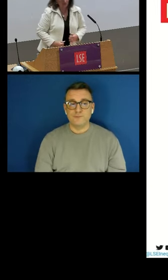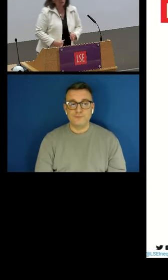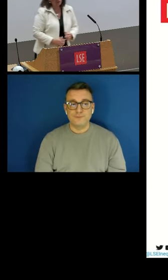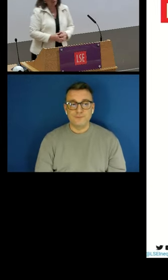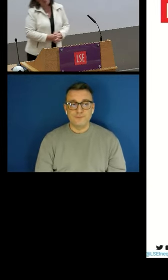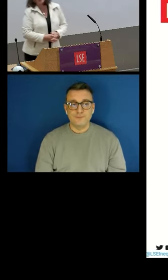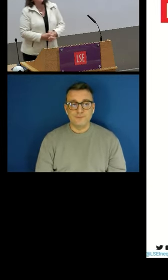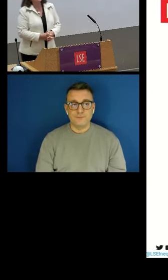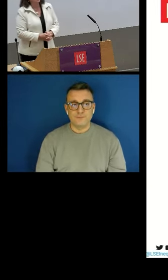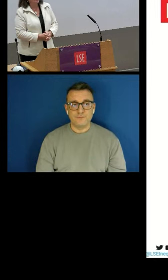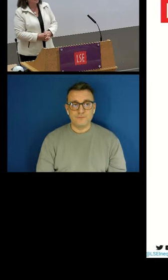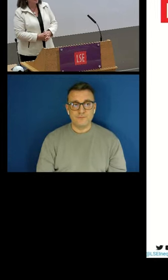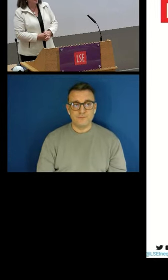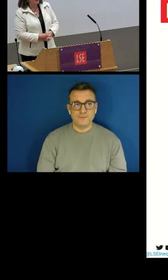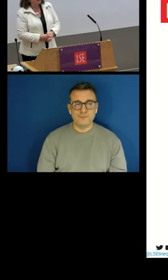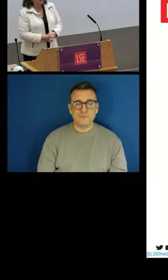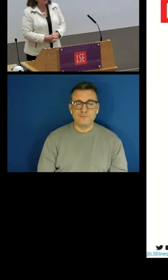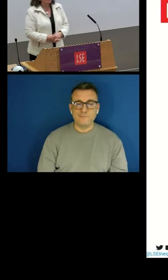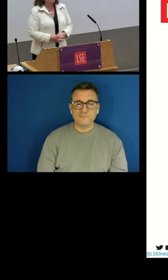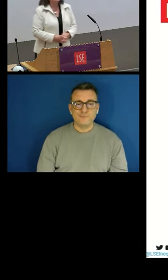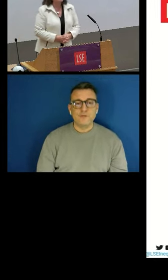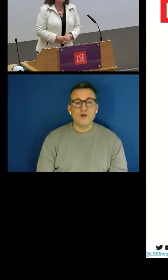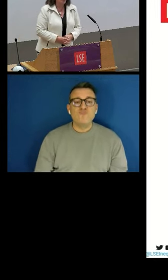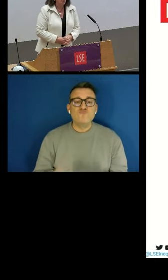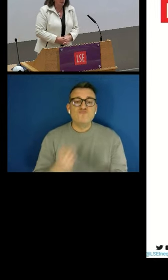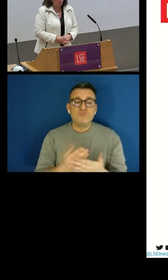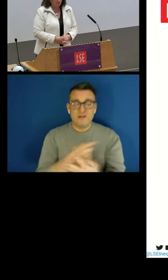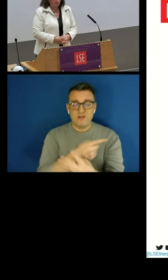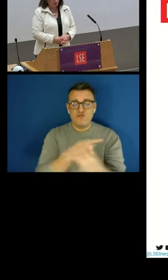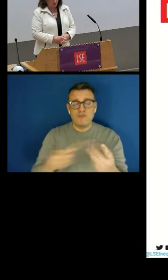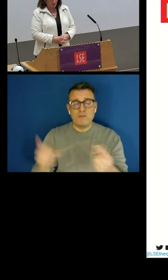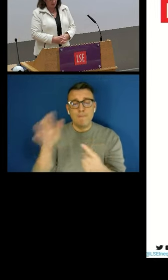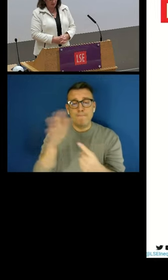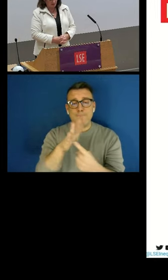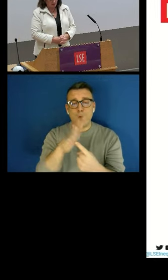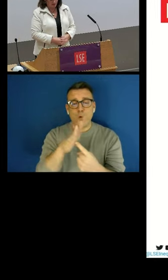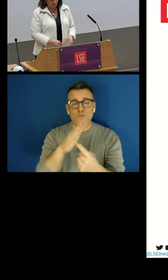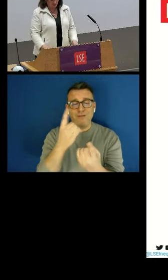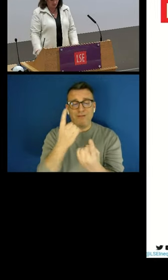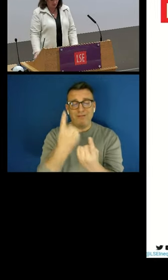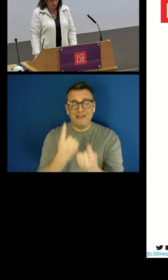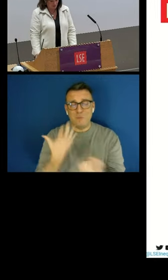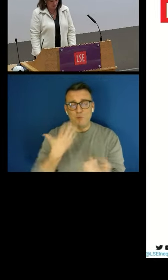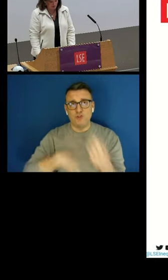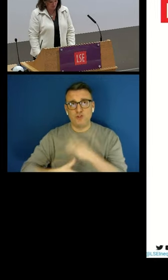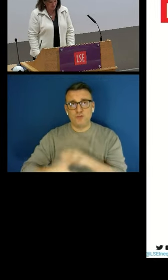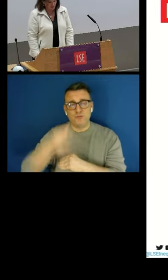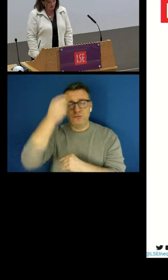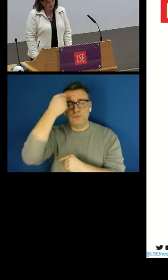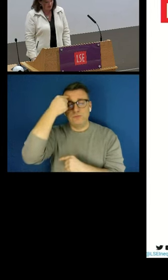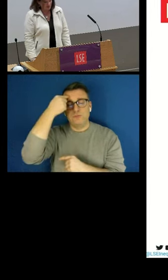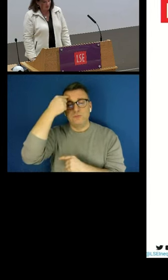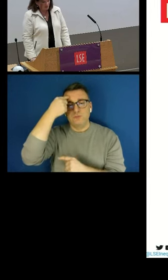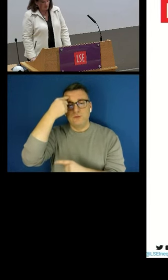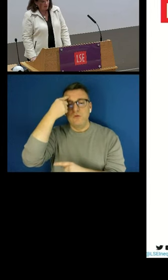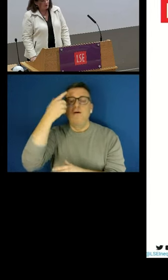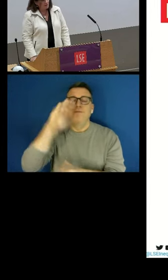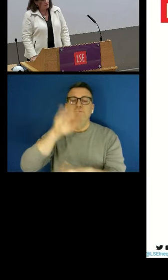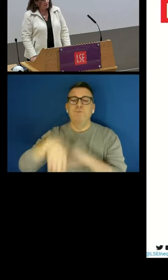So, there are three key points that I would like you to take away from today's event.